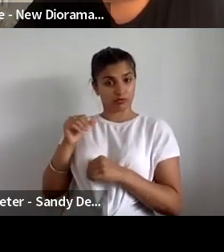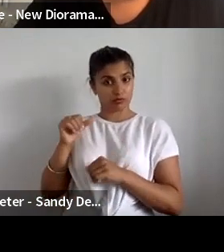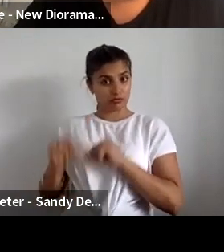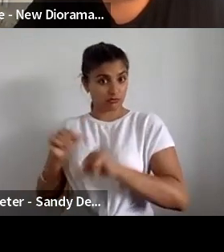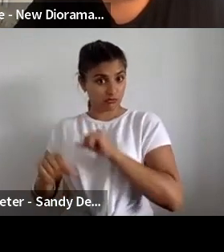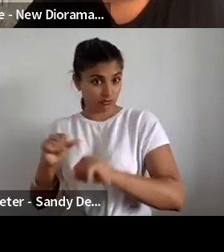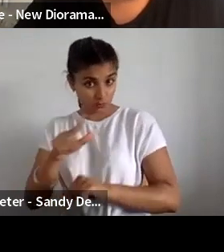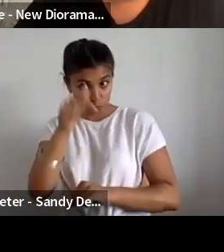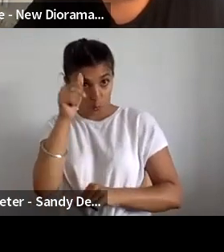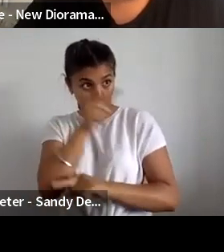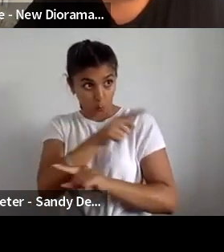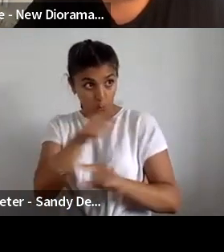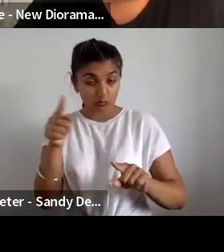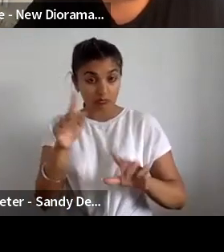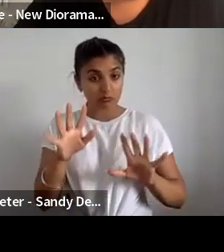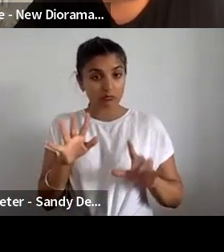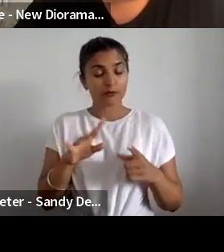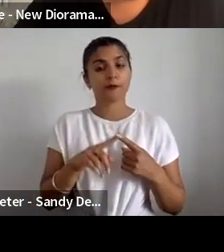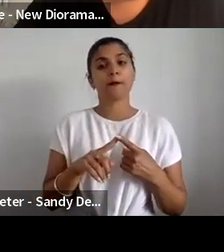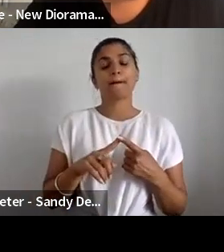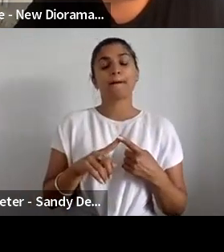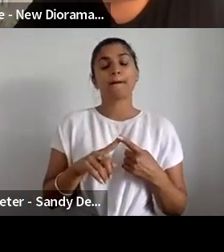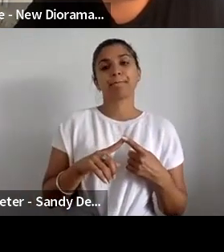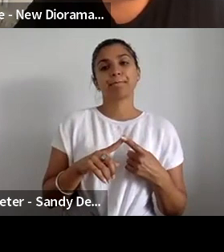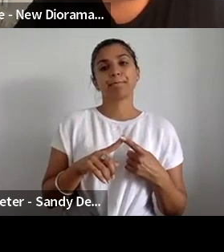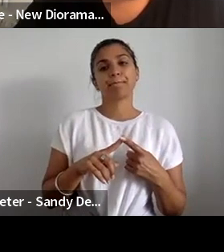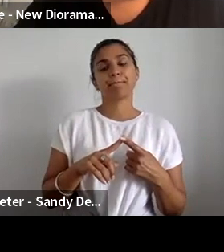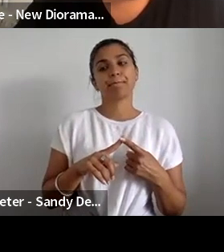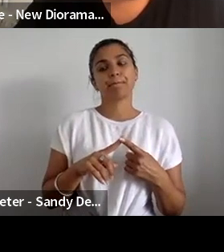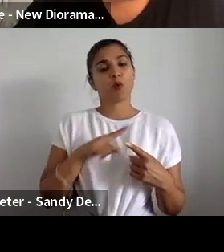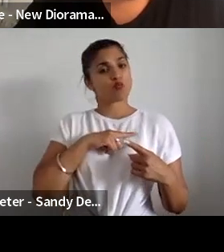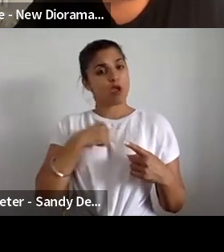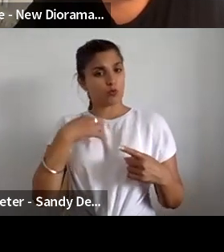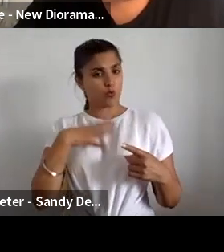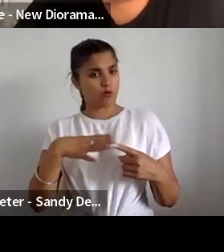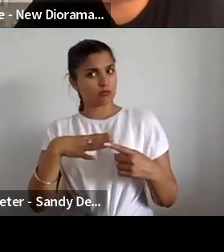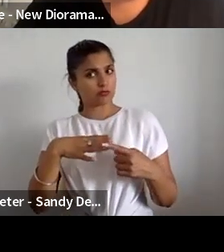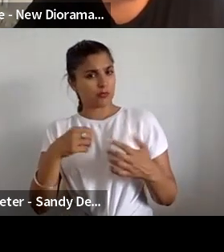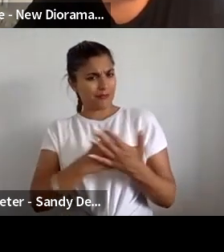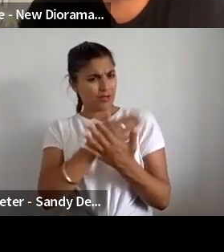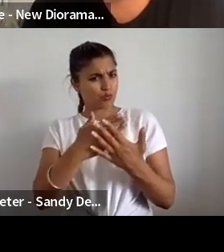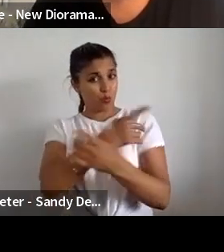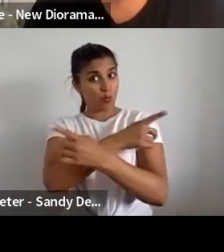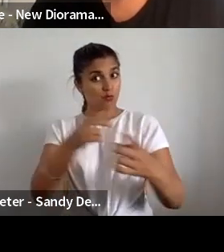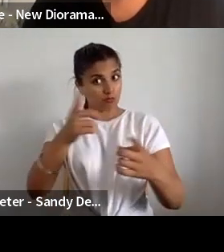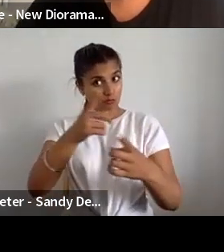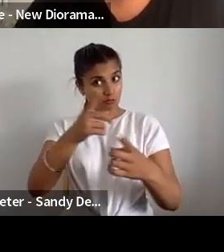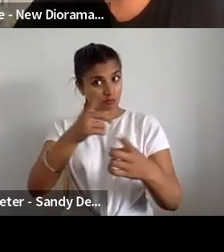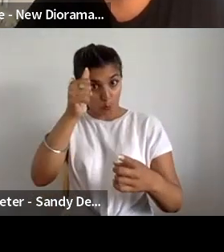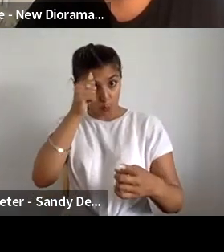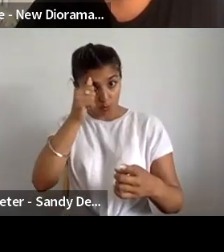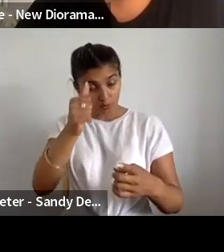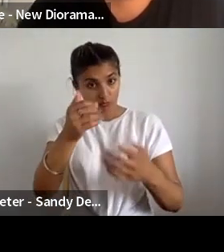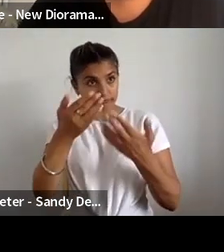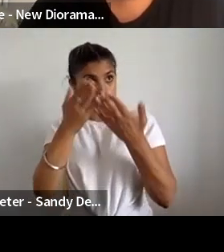be made to be, you know, clear on how, how many people entered that kind of eyes wide open.